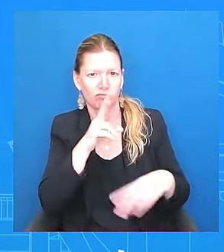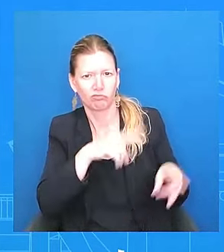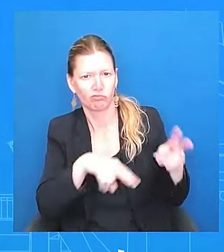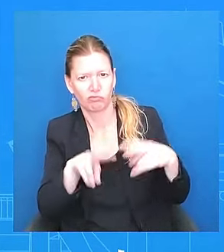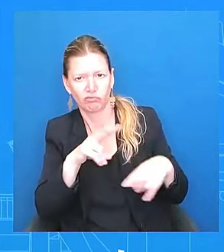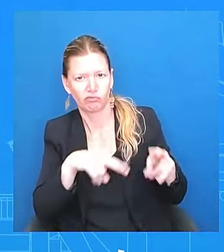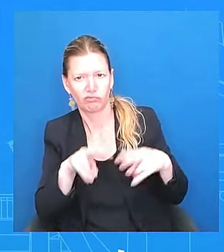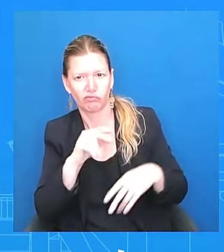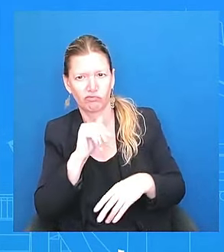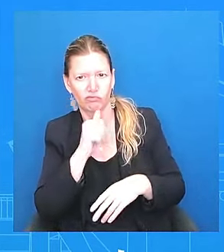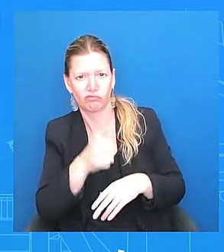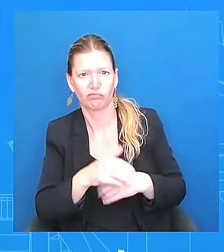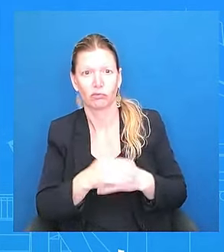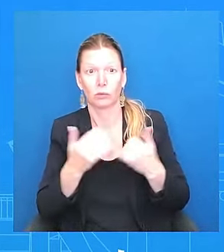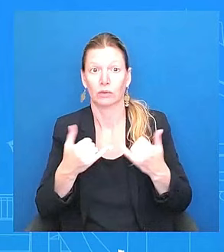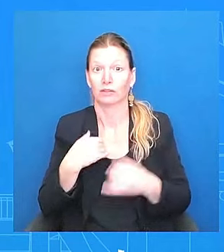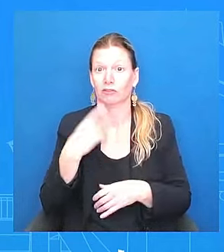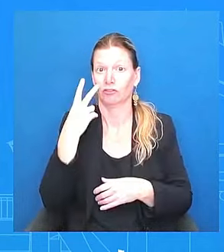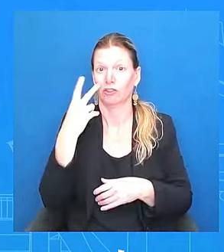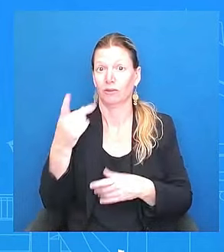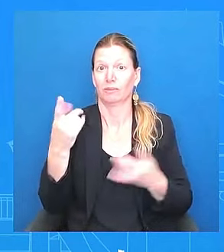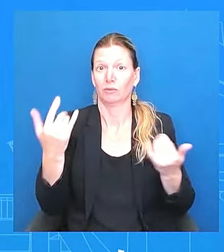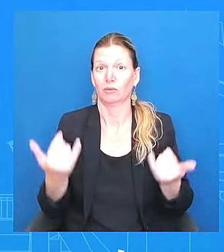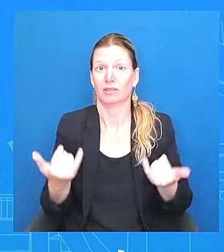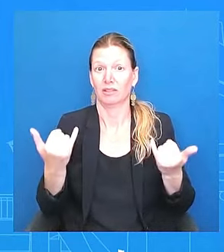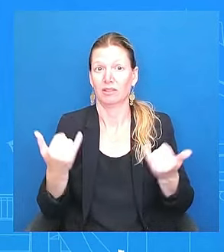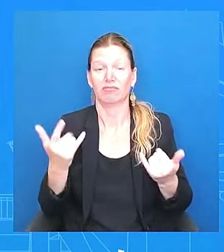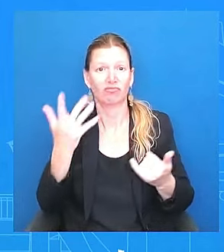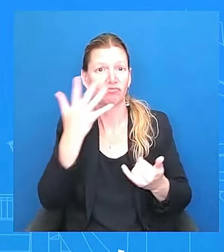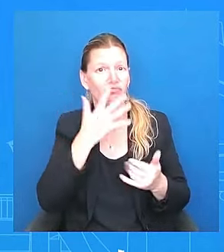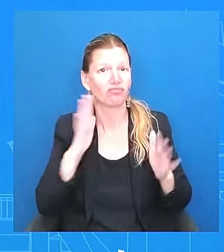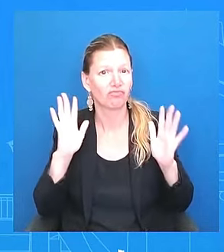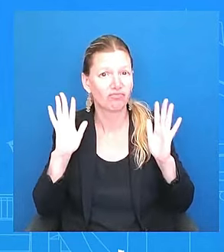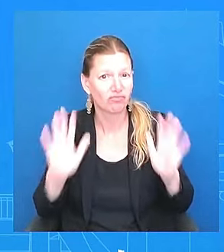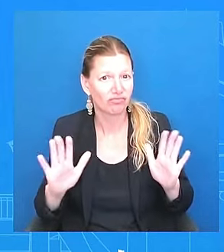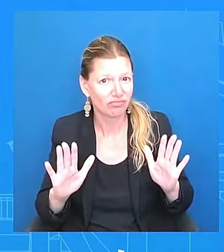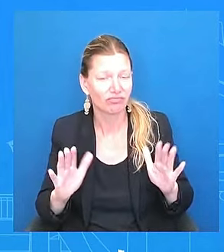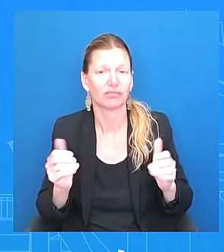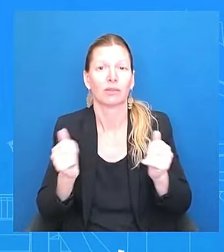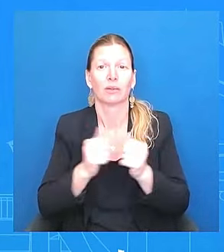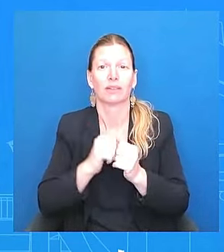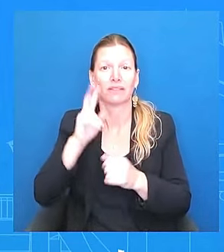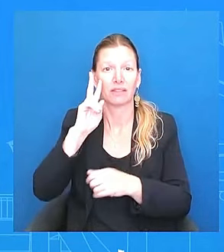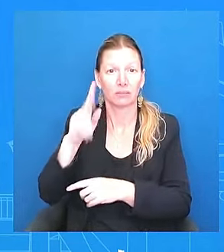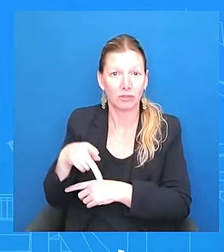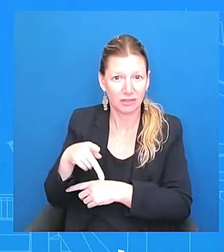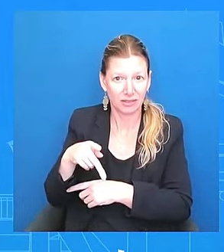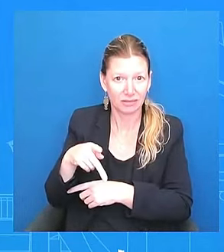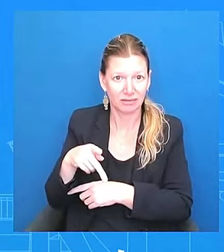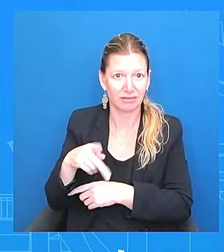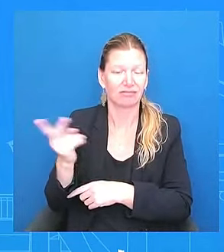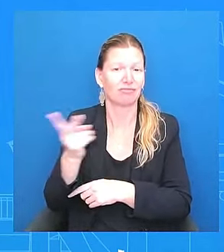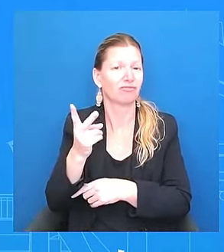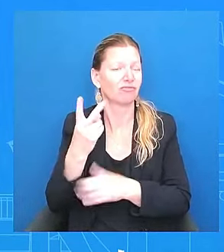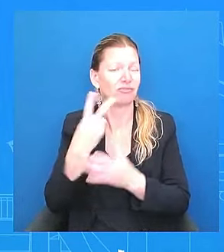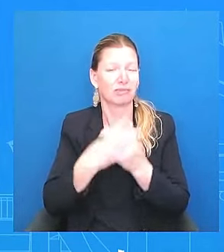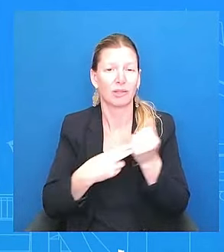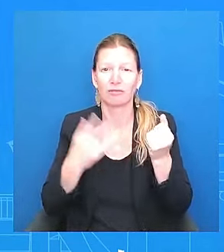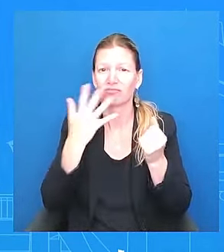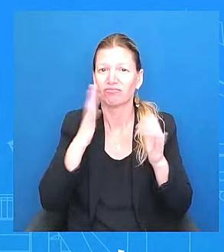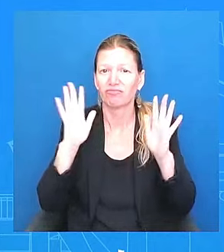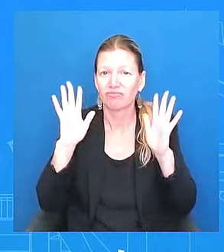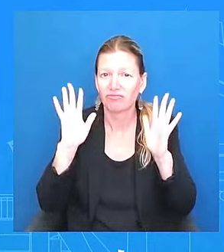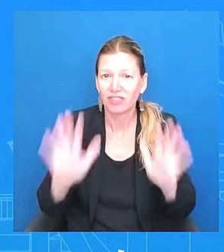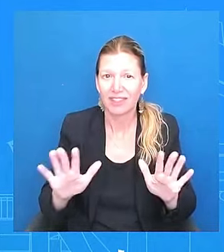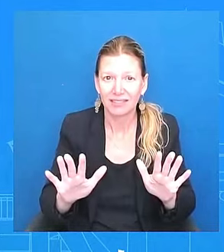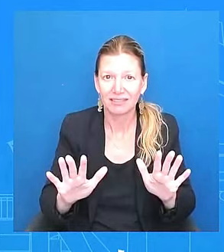him today. He looked great. And he was with the vice president. They both look great. Uh, I know, uh, I was asked yesterday if he still had a cold. I think